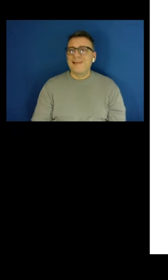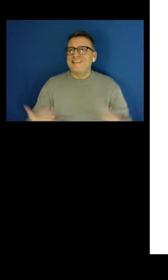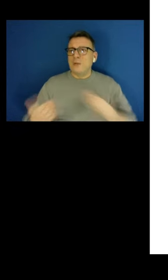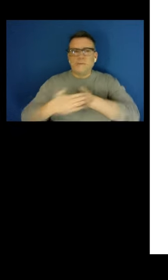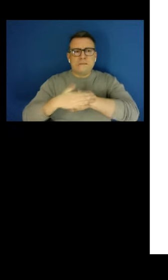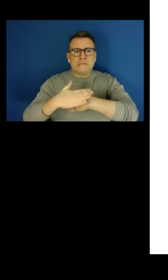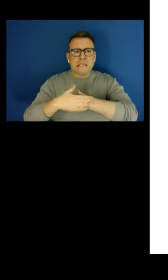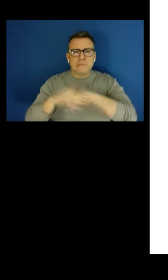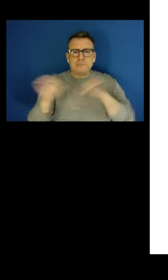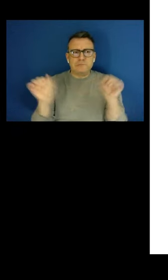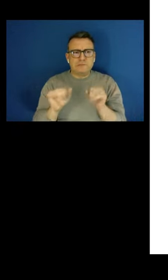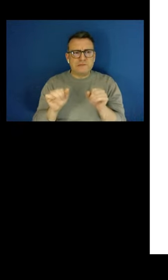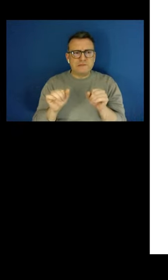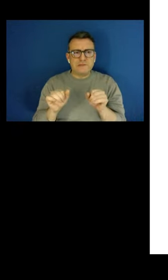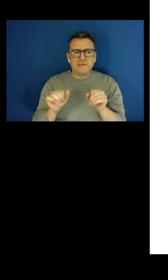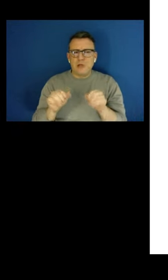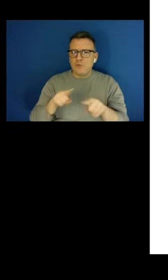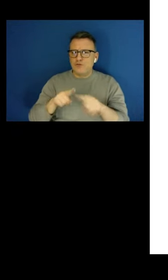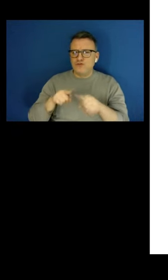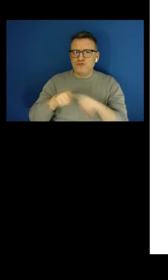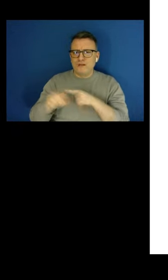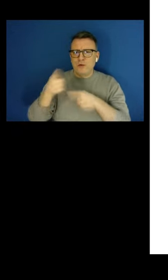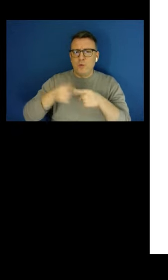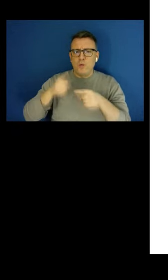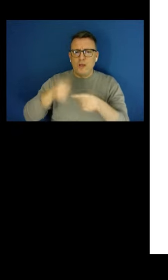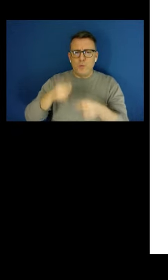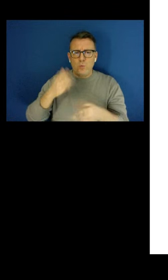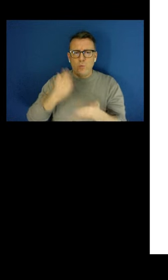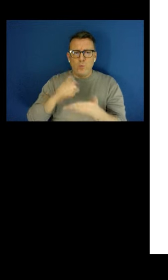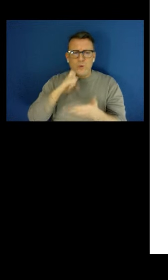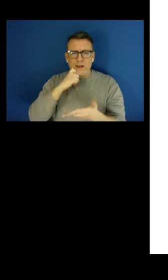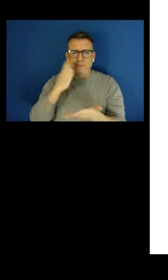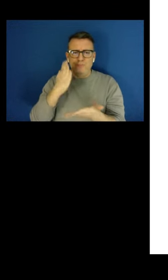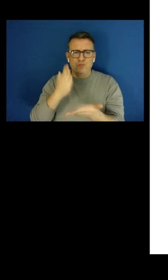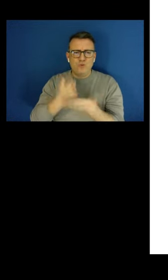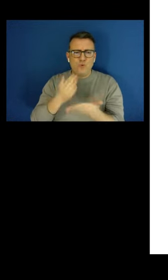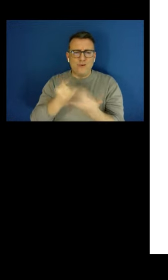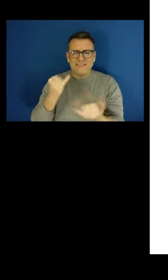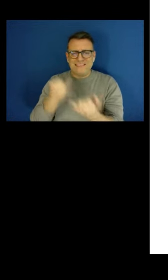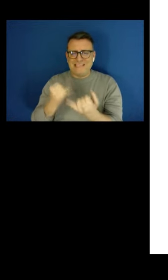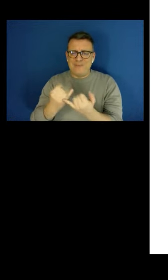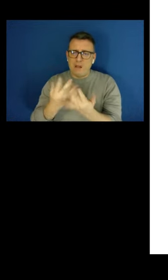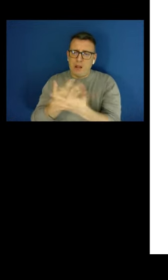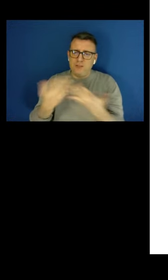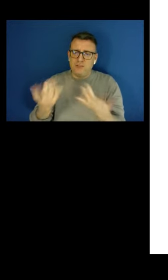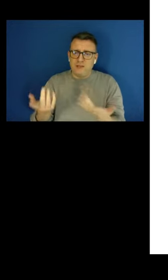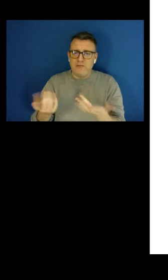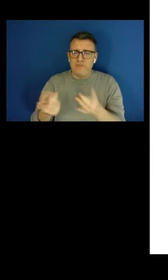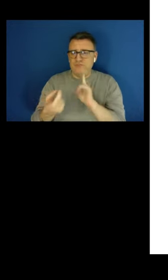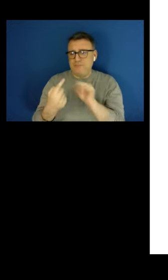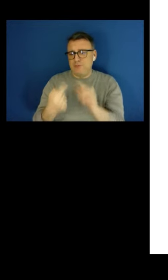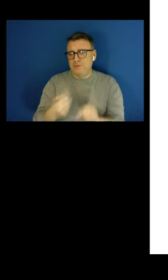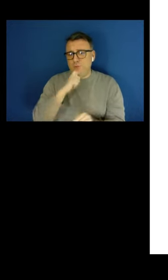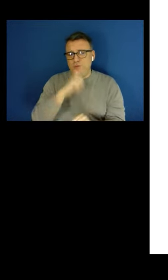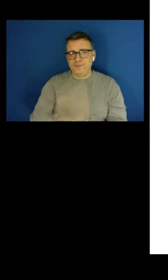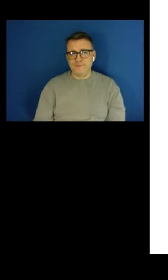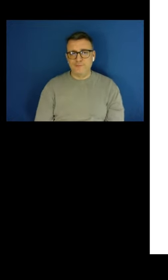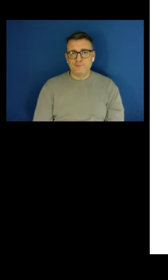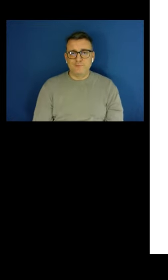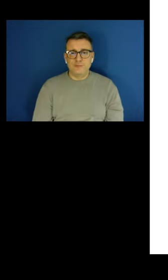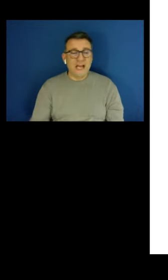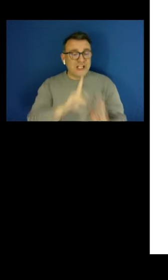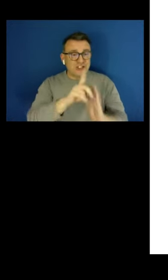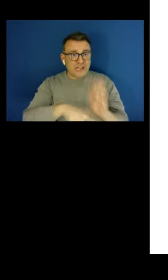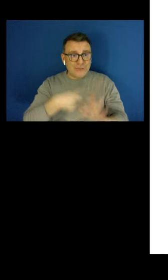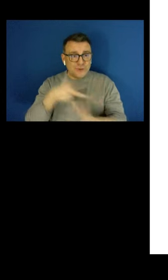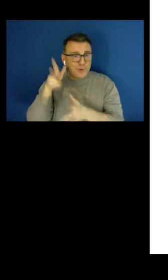will try to be quick, and I'm sure Stephen has lots of interesting comments on these questions as well. James, were you able to hear all of the